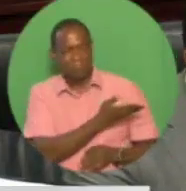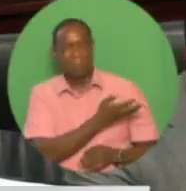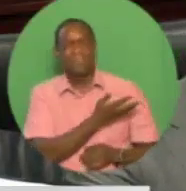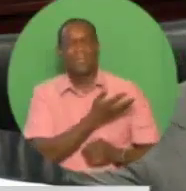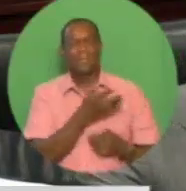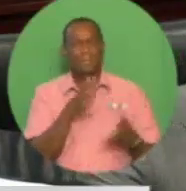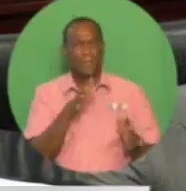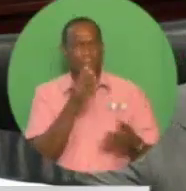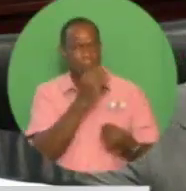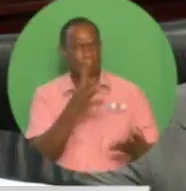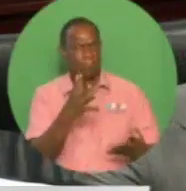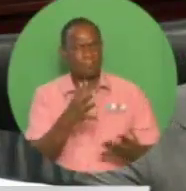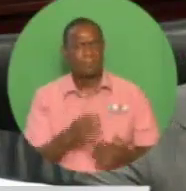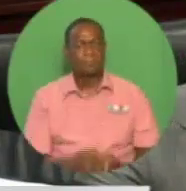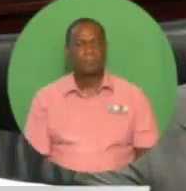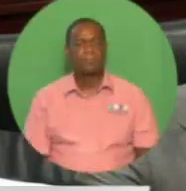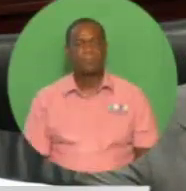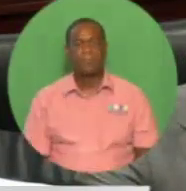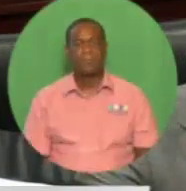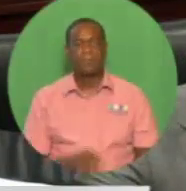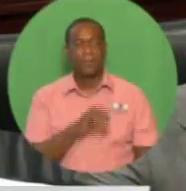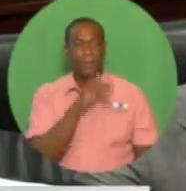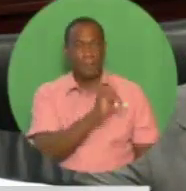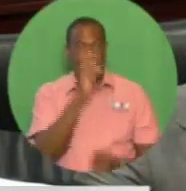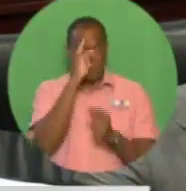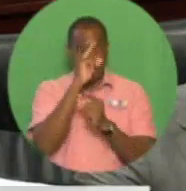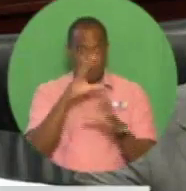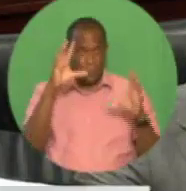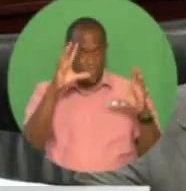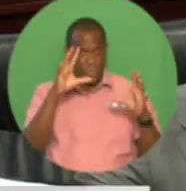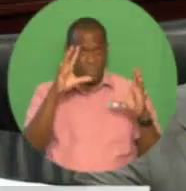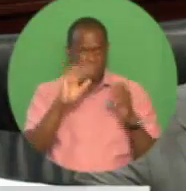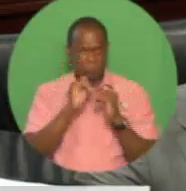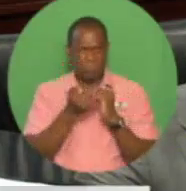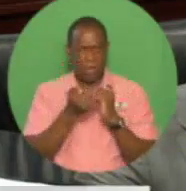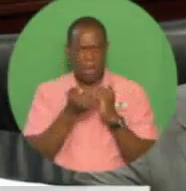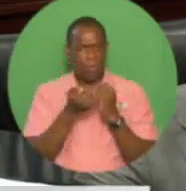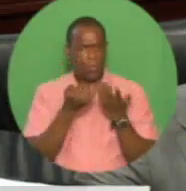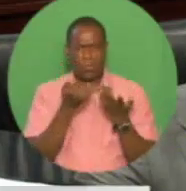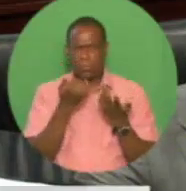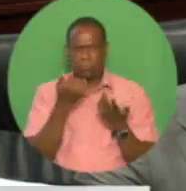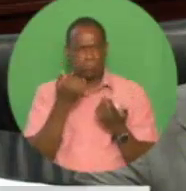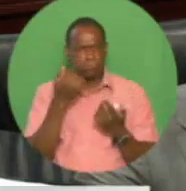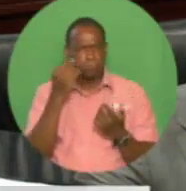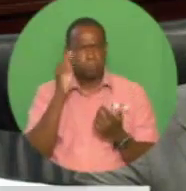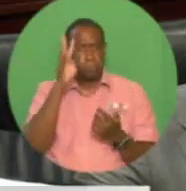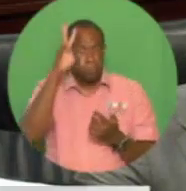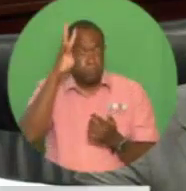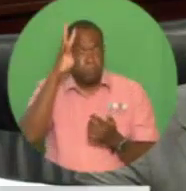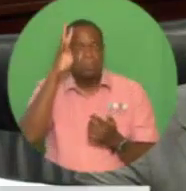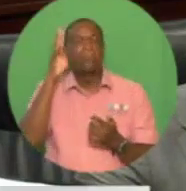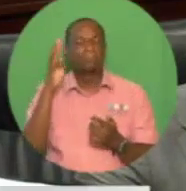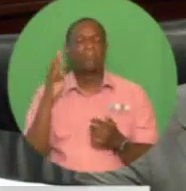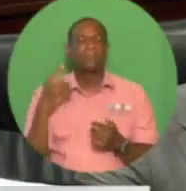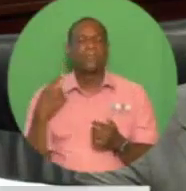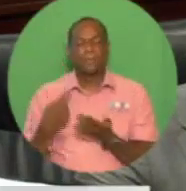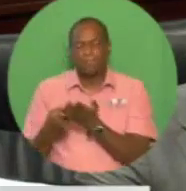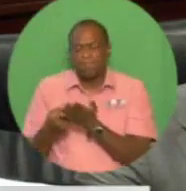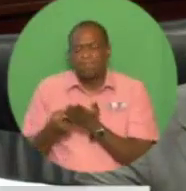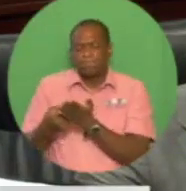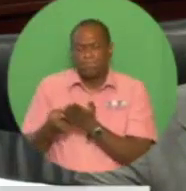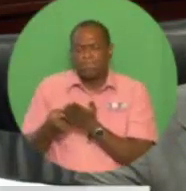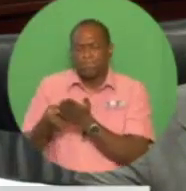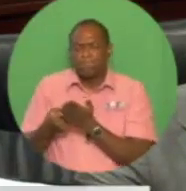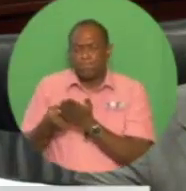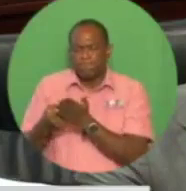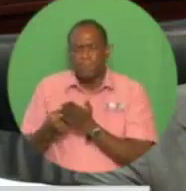vision built on the vast consultation process which informed the preparation of the original Vision 2020, which was initiated